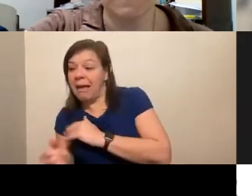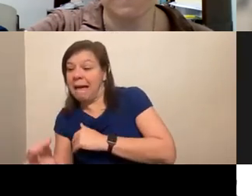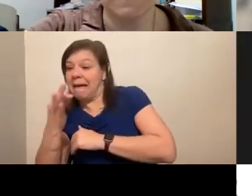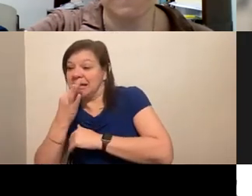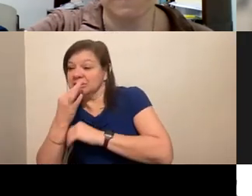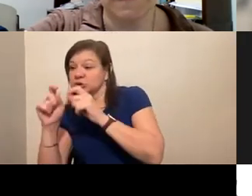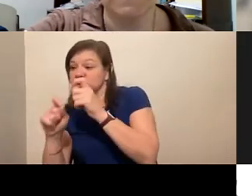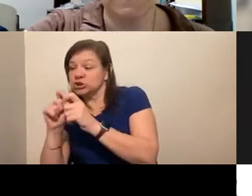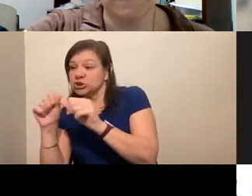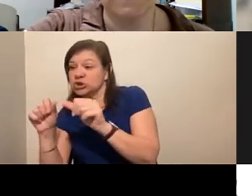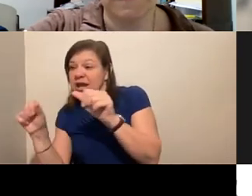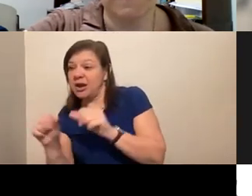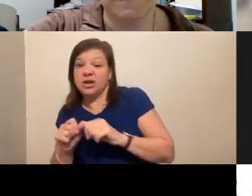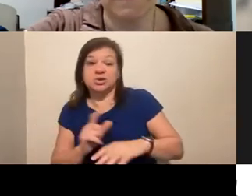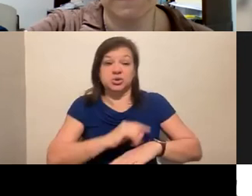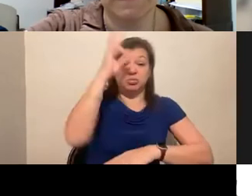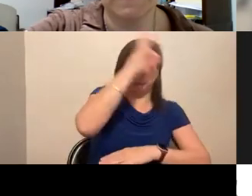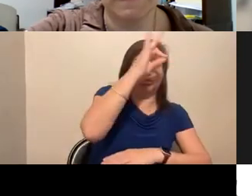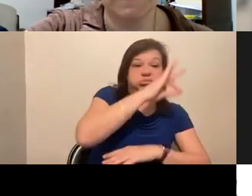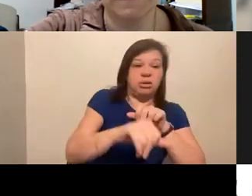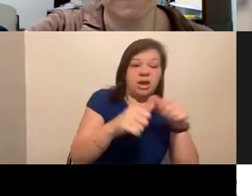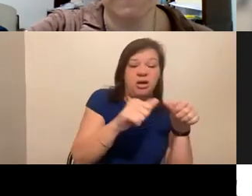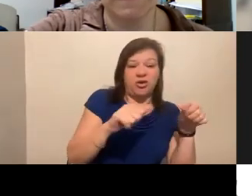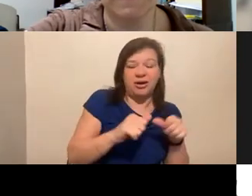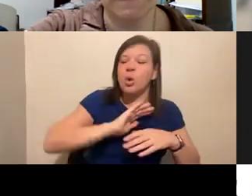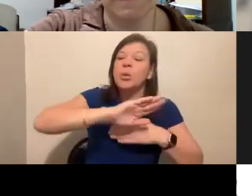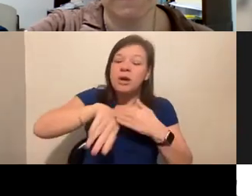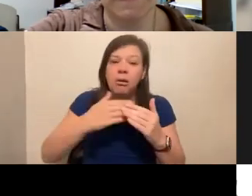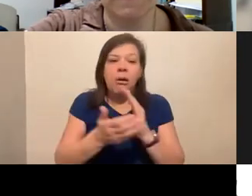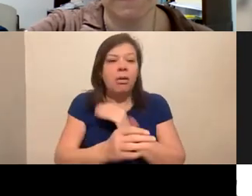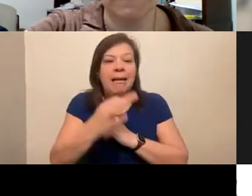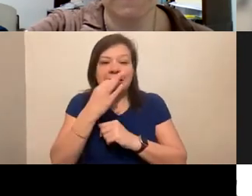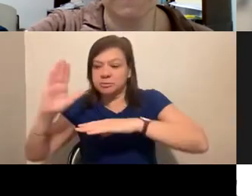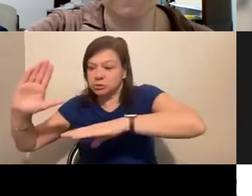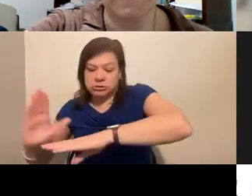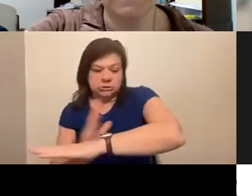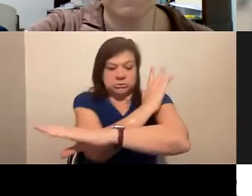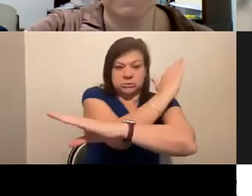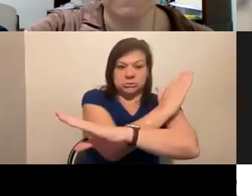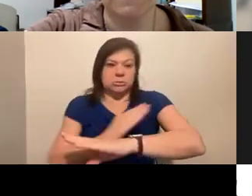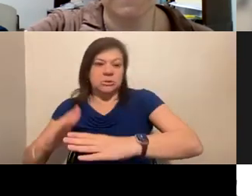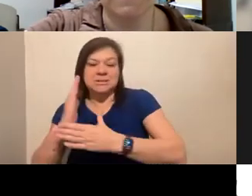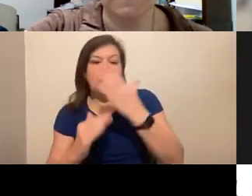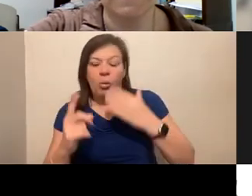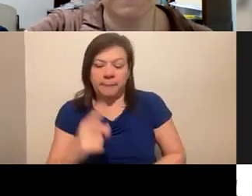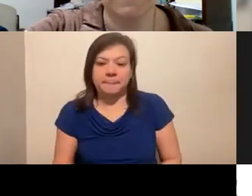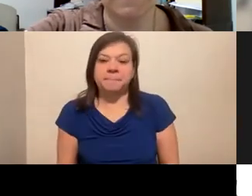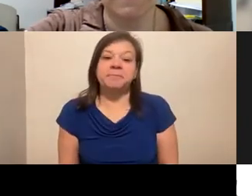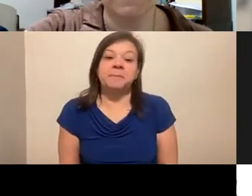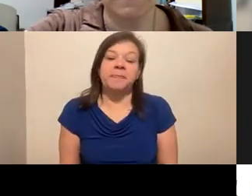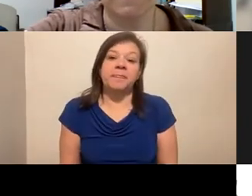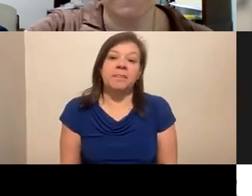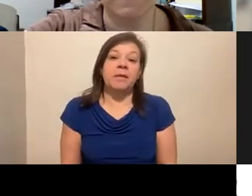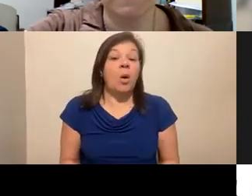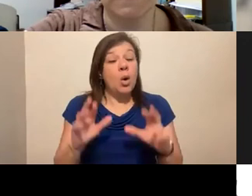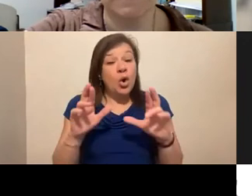knowing a lot to knowing a whole lot. You know, we're all experts at one, you know, at something. Right. And, you know, hopefully you will find